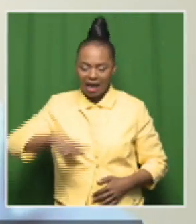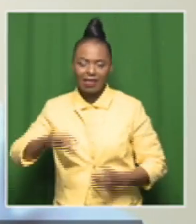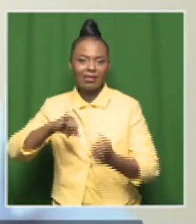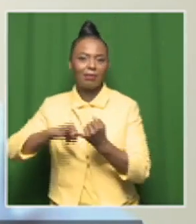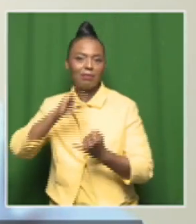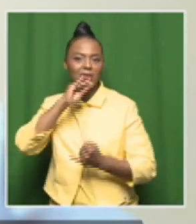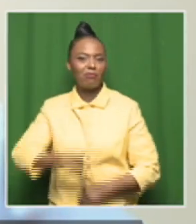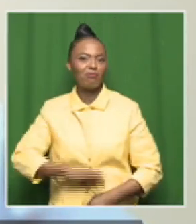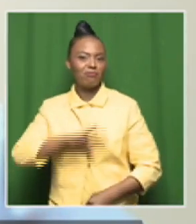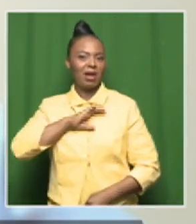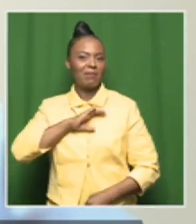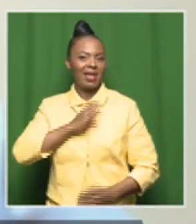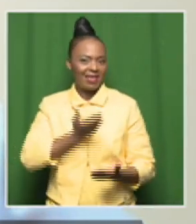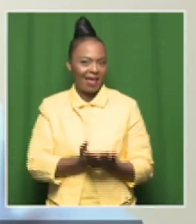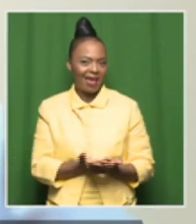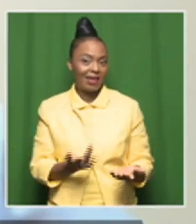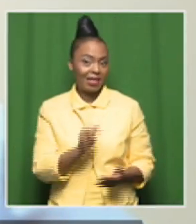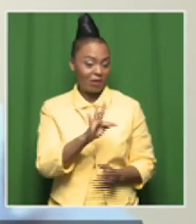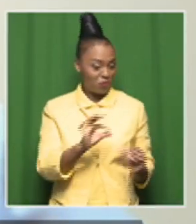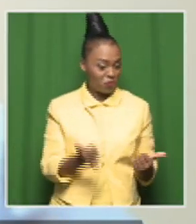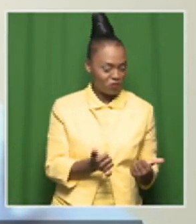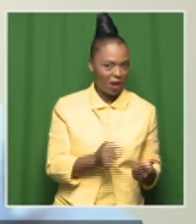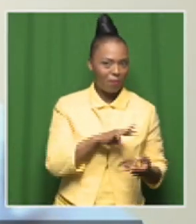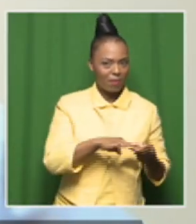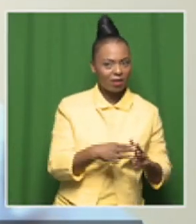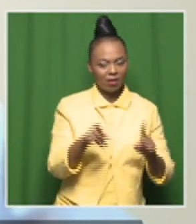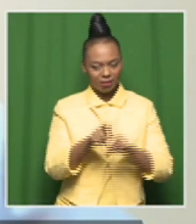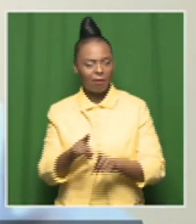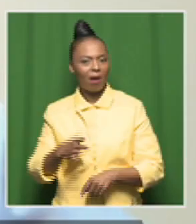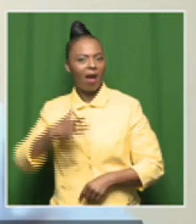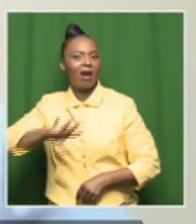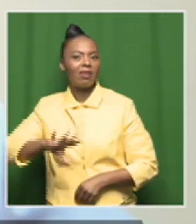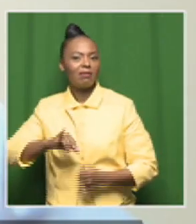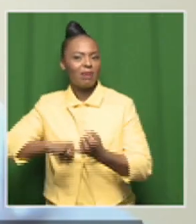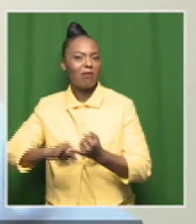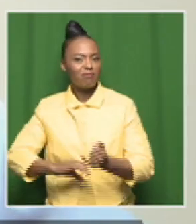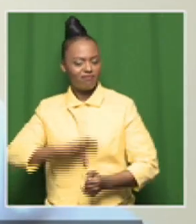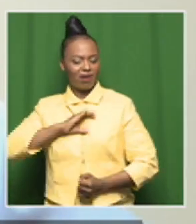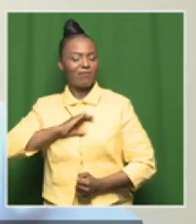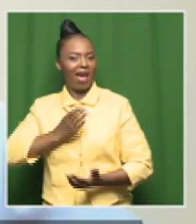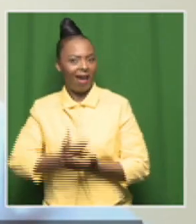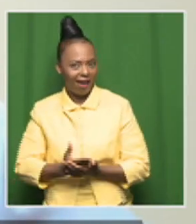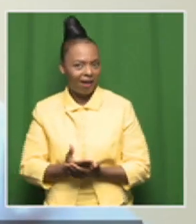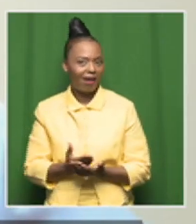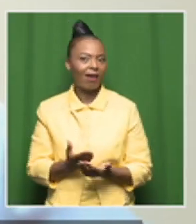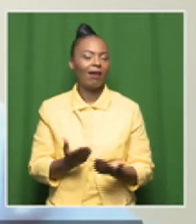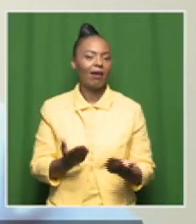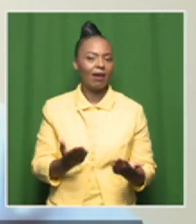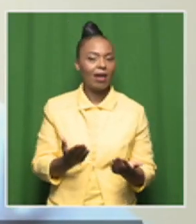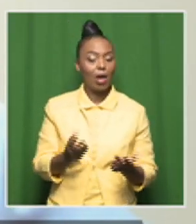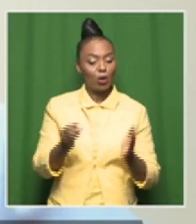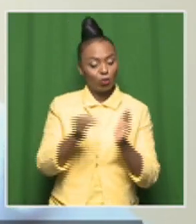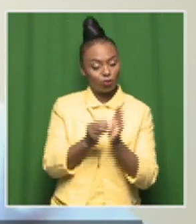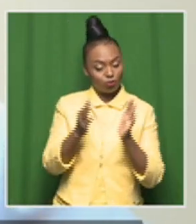We found, in many cases where we operate, that students